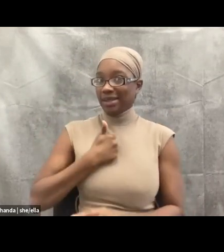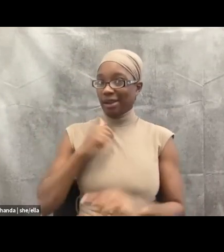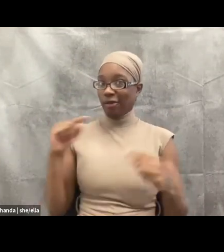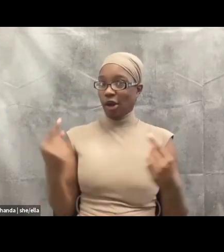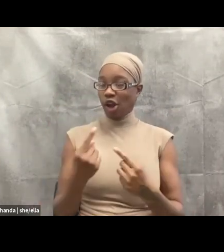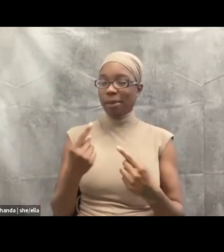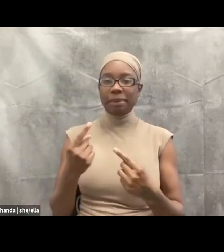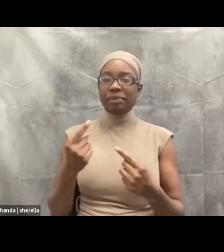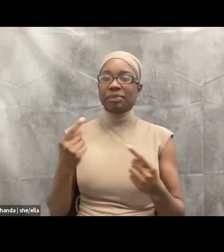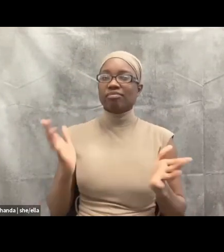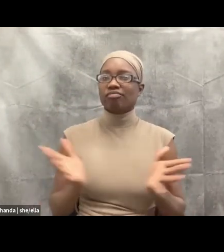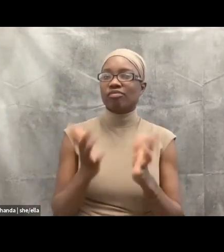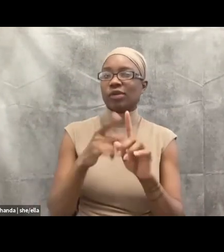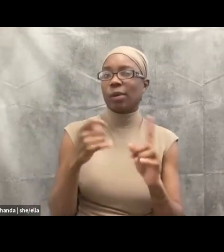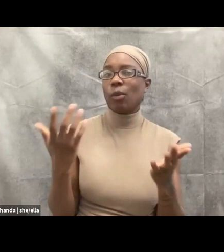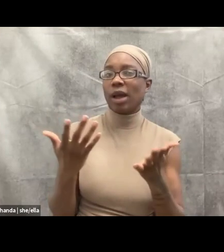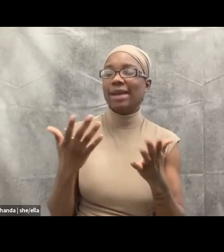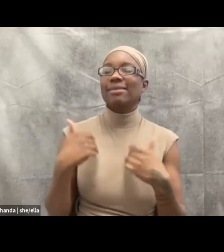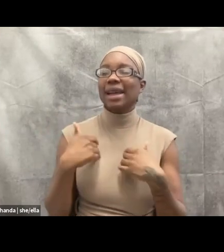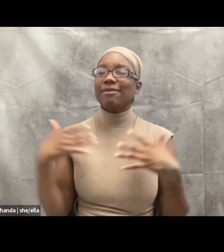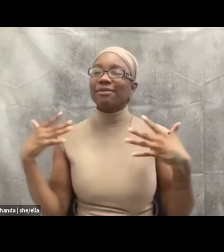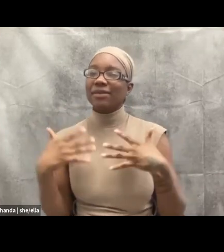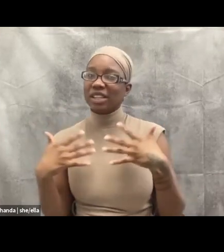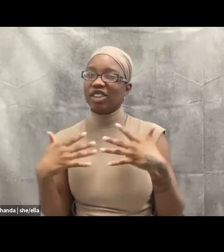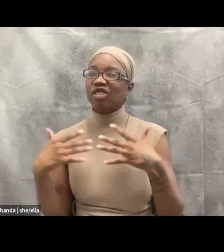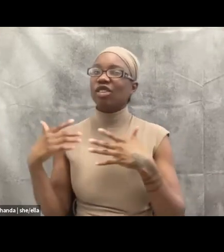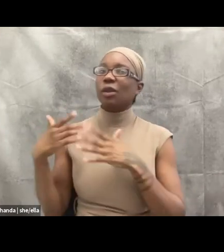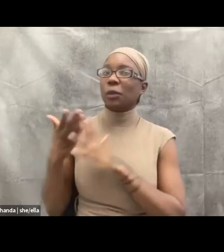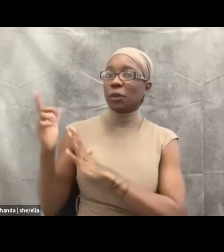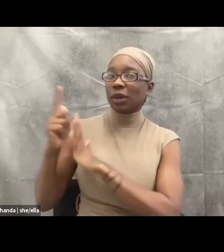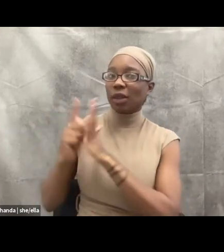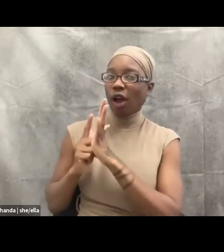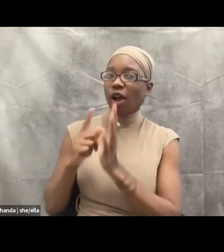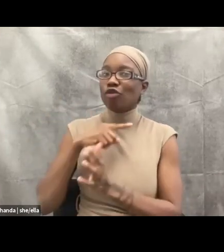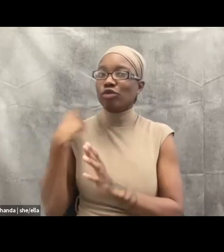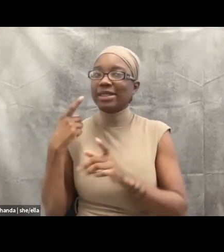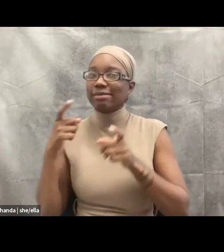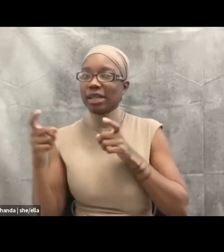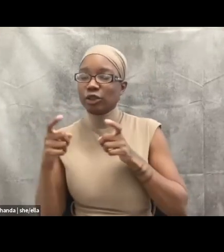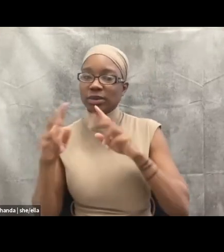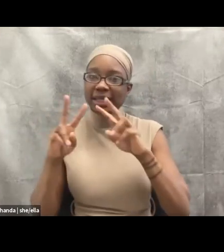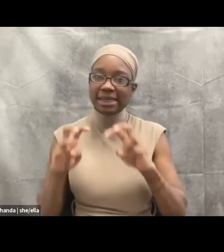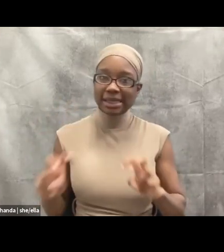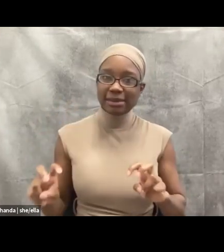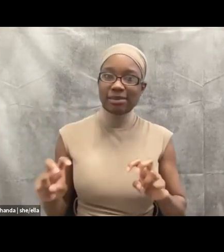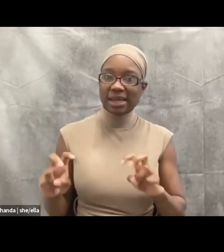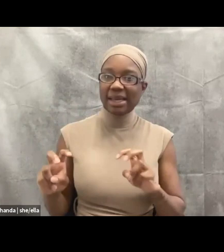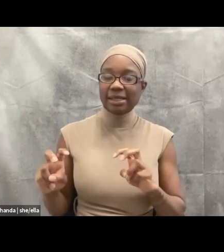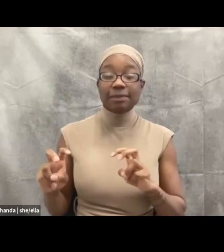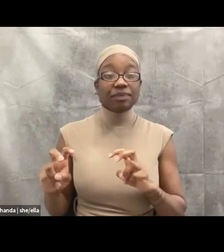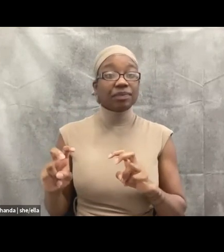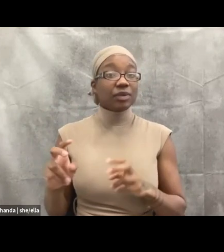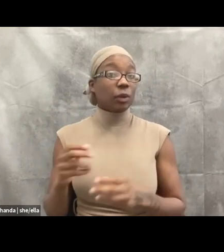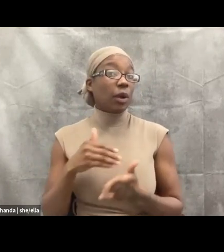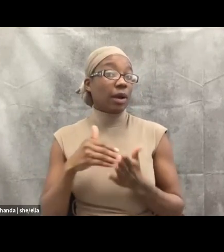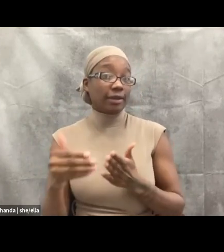by the law and litigation and risk management, um, instead of a standard of care. So people are not taught in school